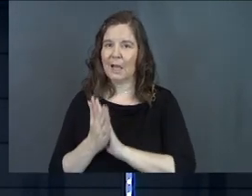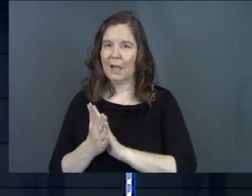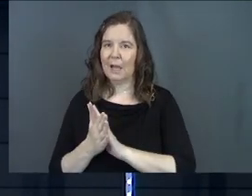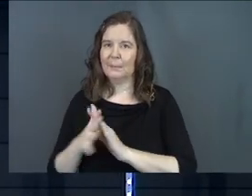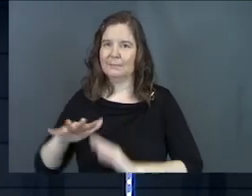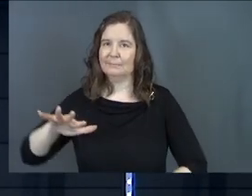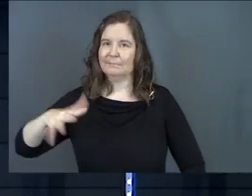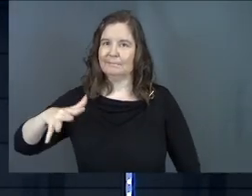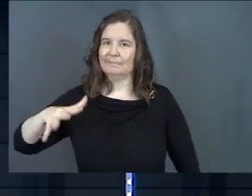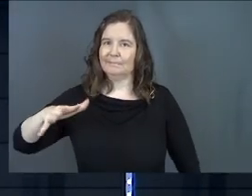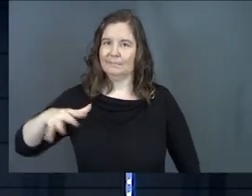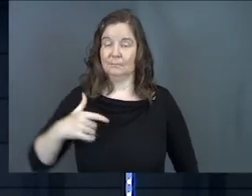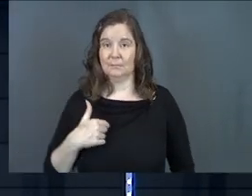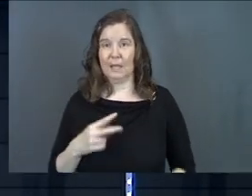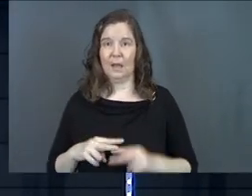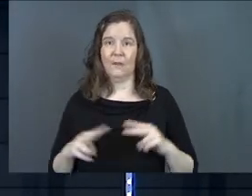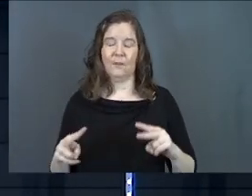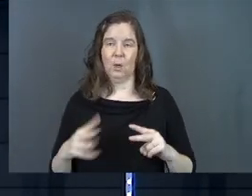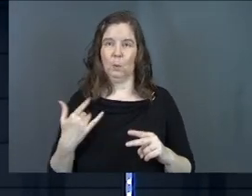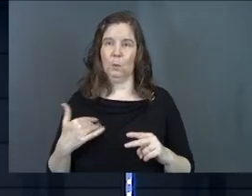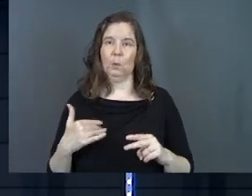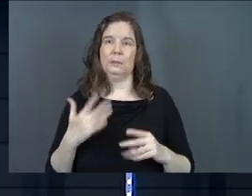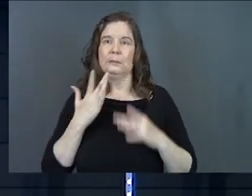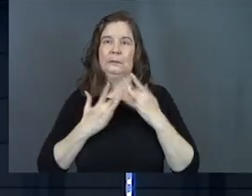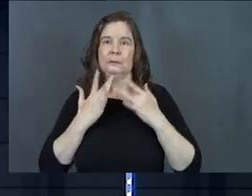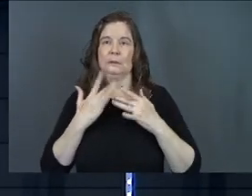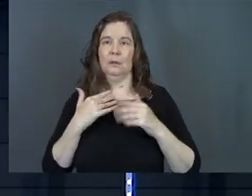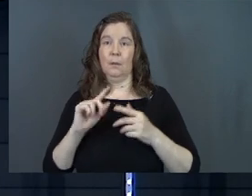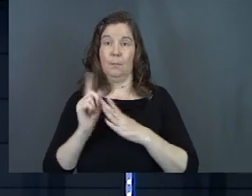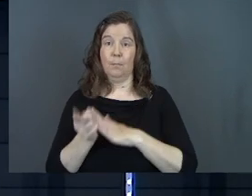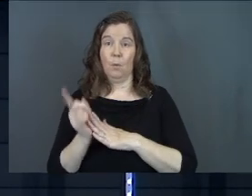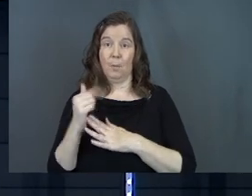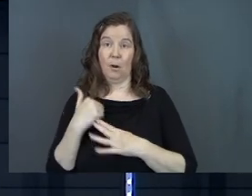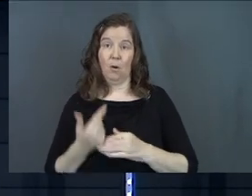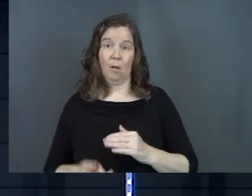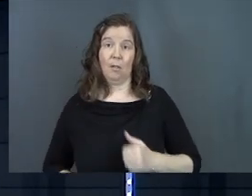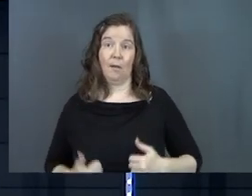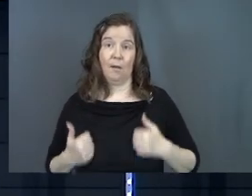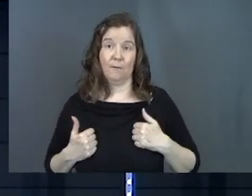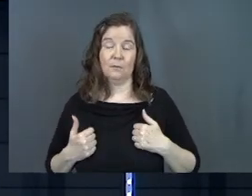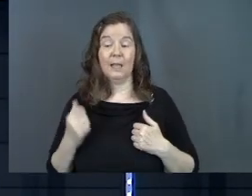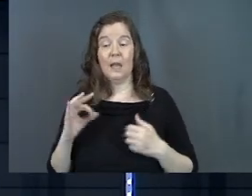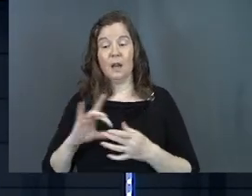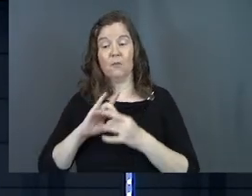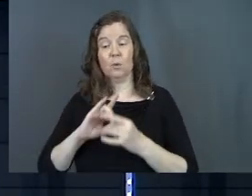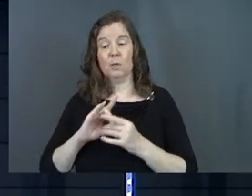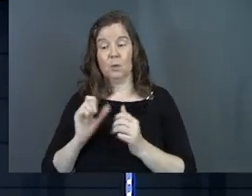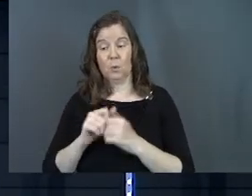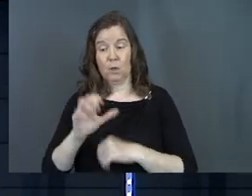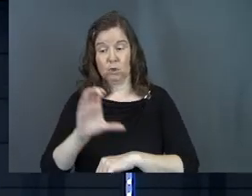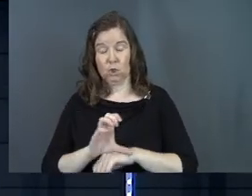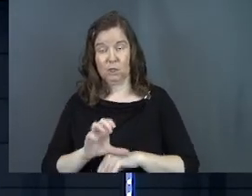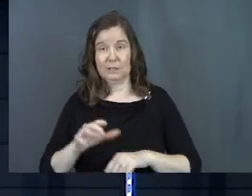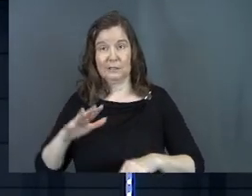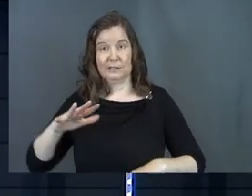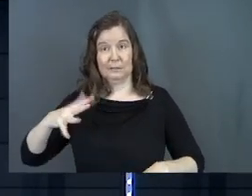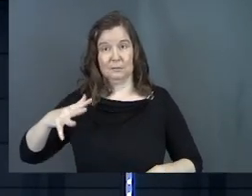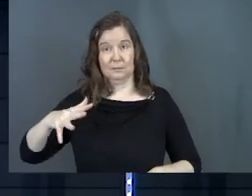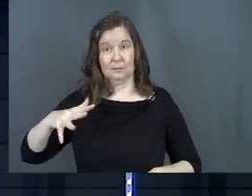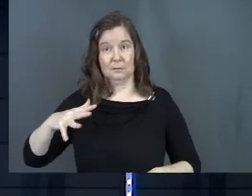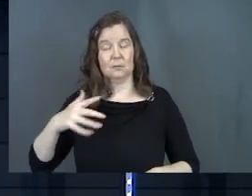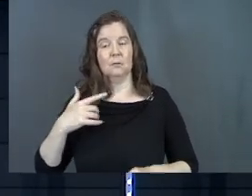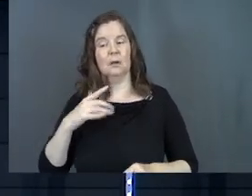shaky at a very vulnerable moment in our lives. And if our relationship with church is shaky,